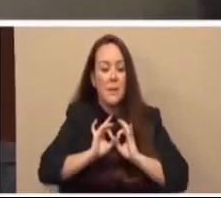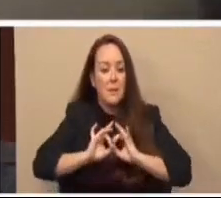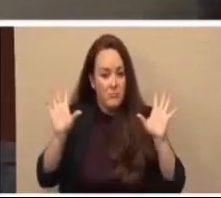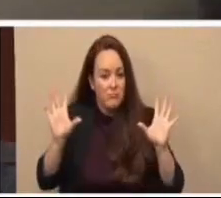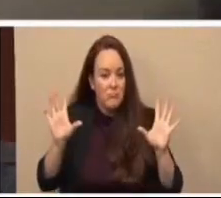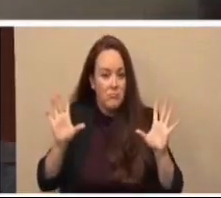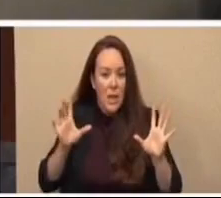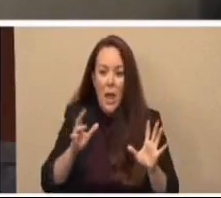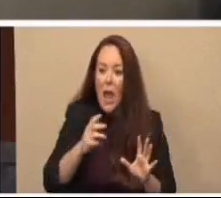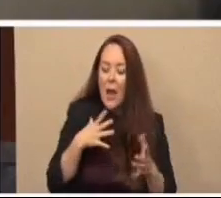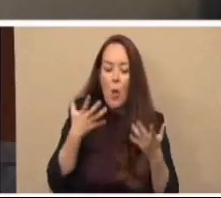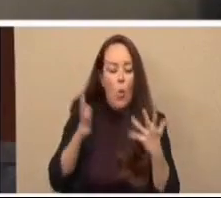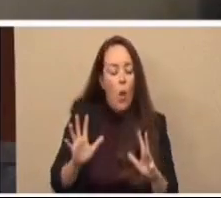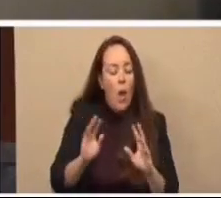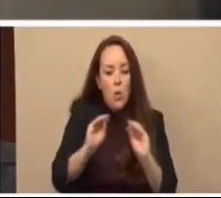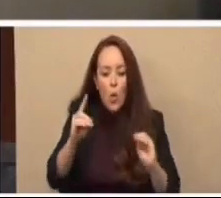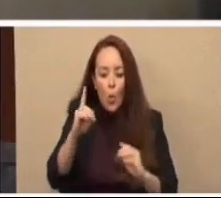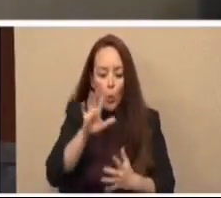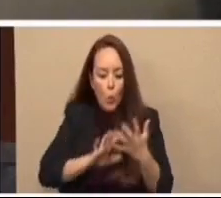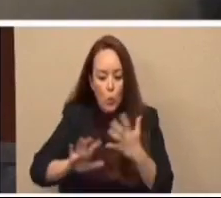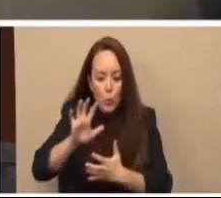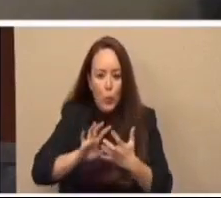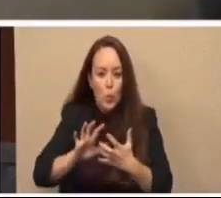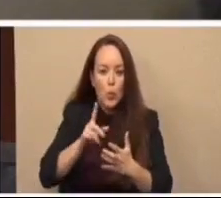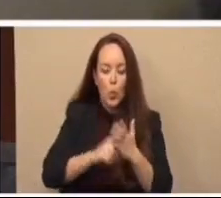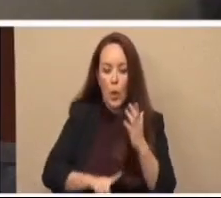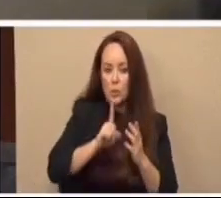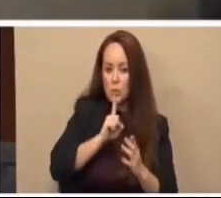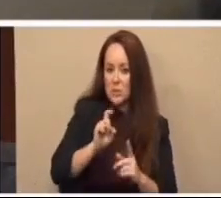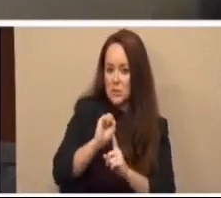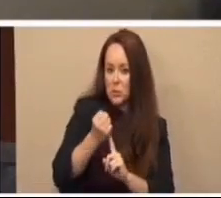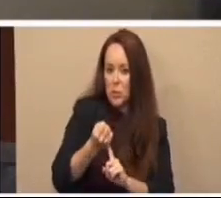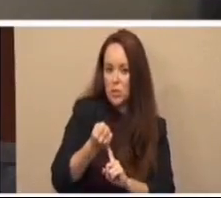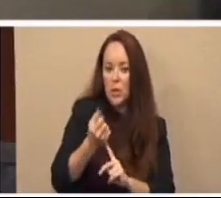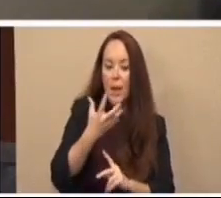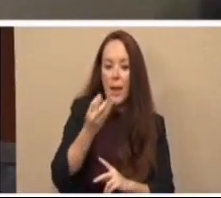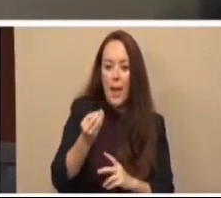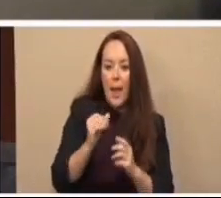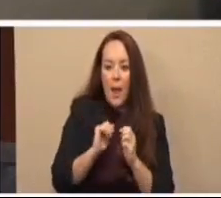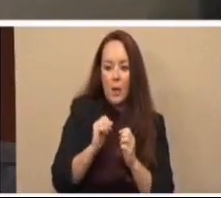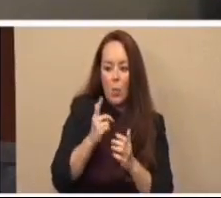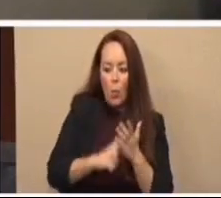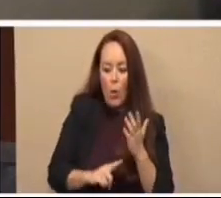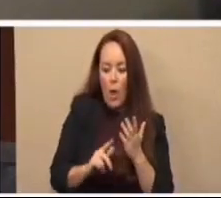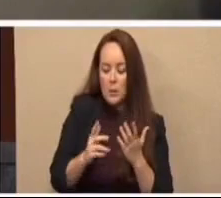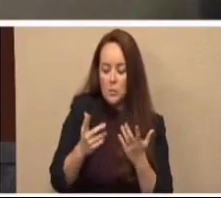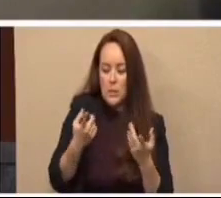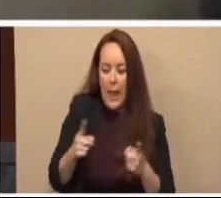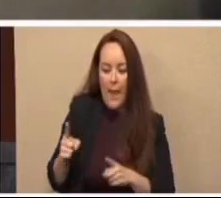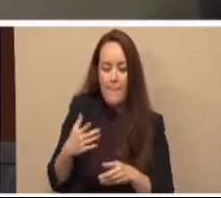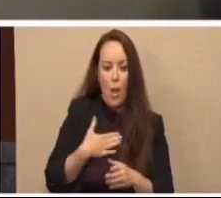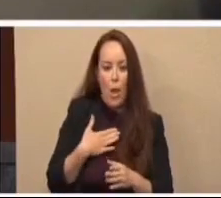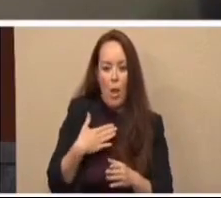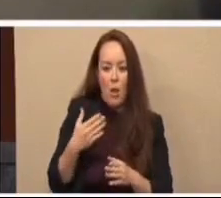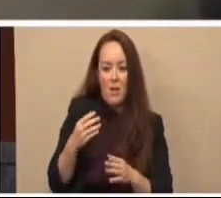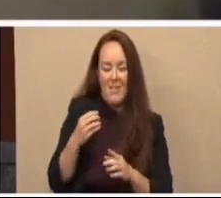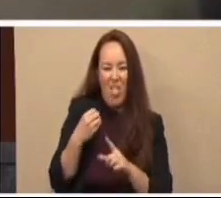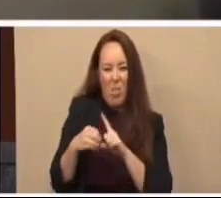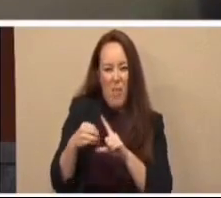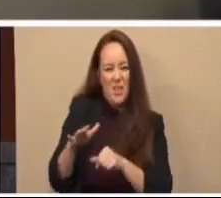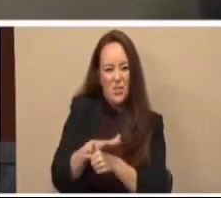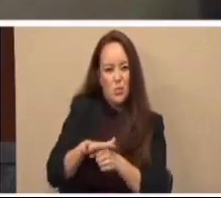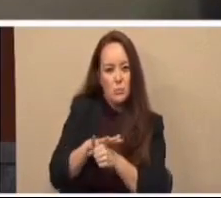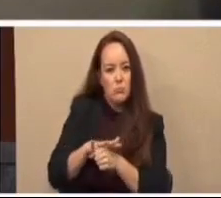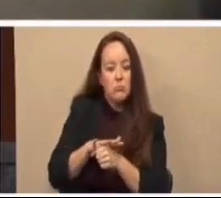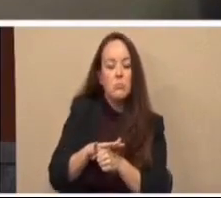So there won't be any confusion about the situation and the state of El Paso in our region at this point